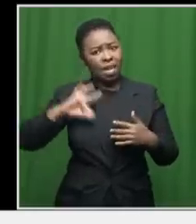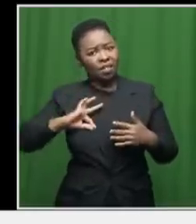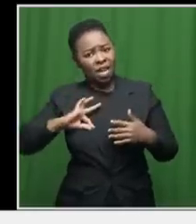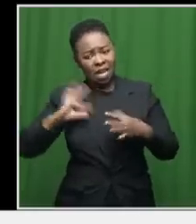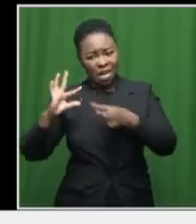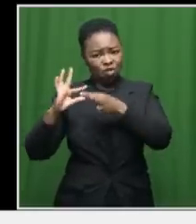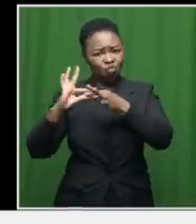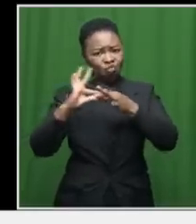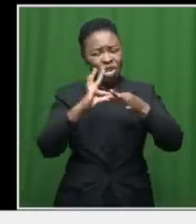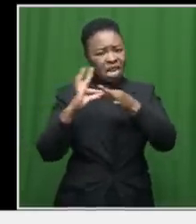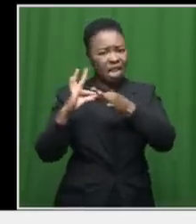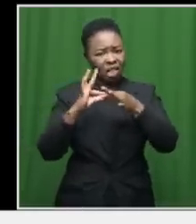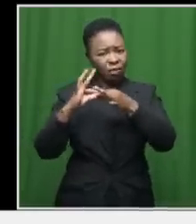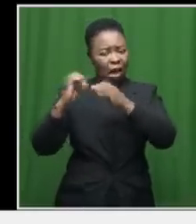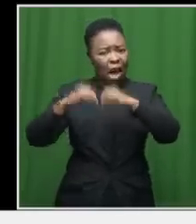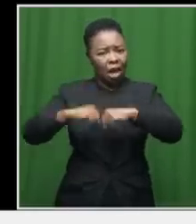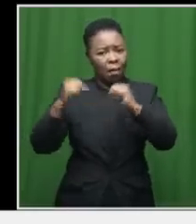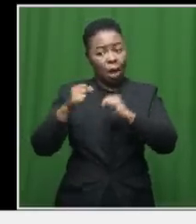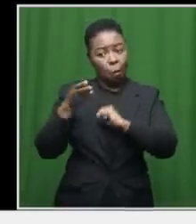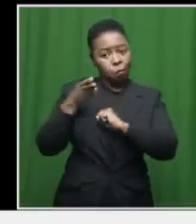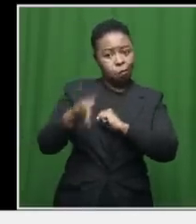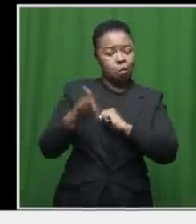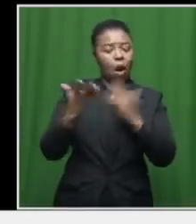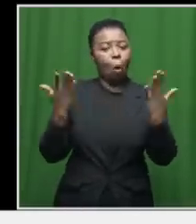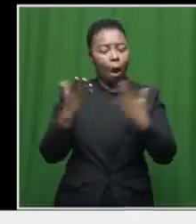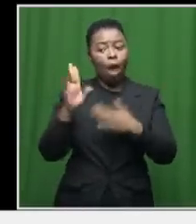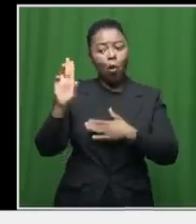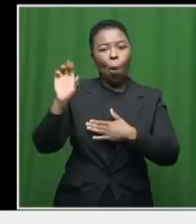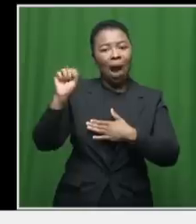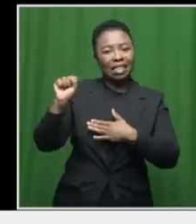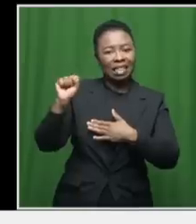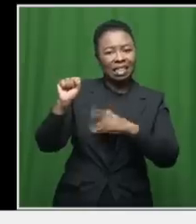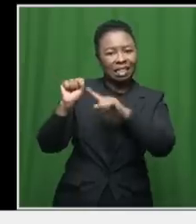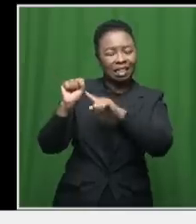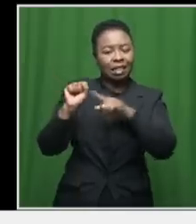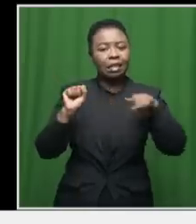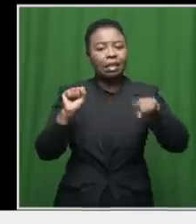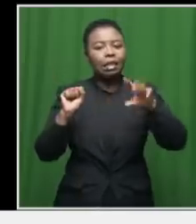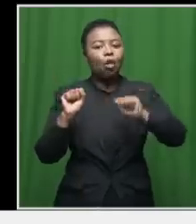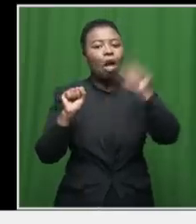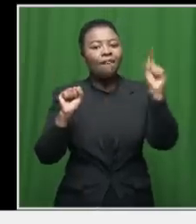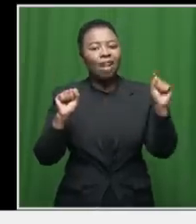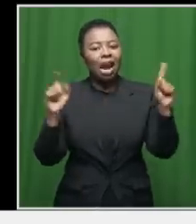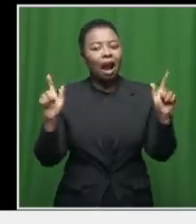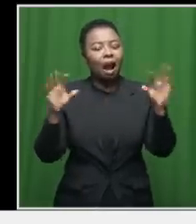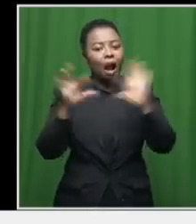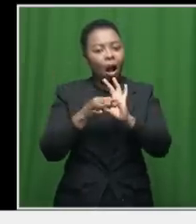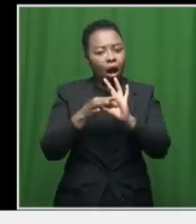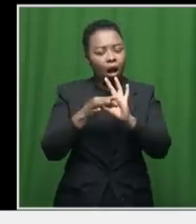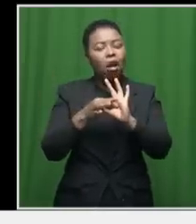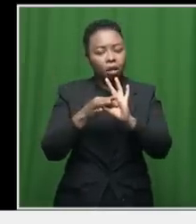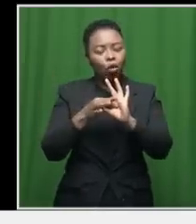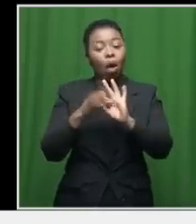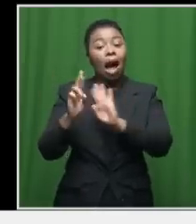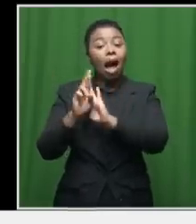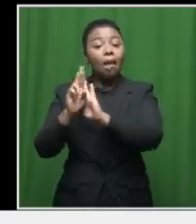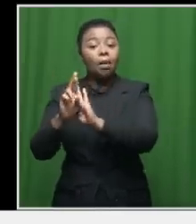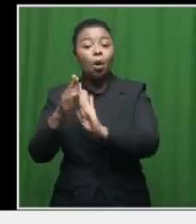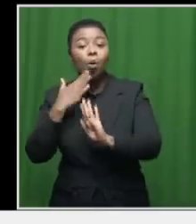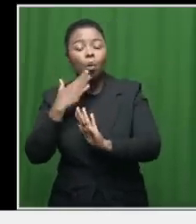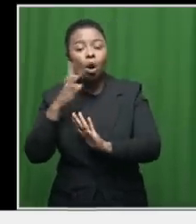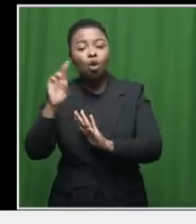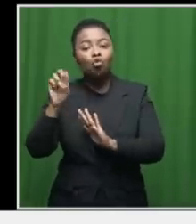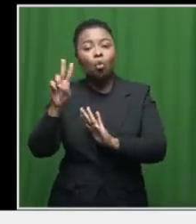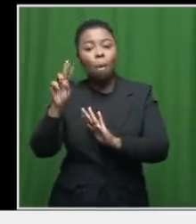relationship that exists between the U.S. and South Africa. Ambassador Ruben E. Brigitte